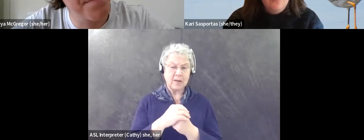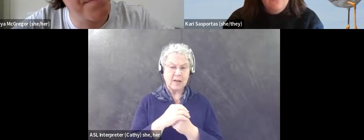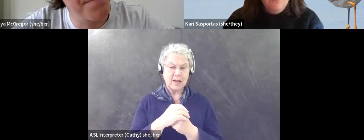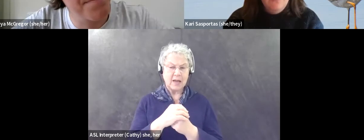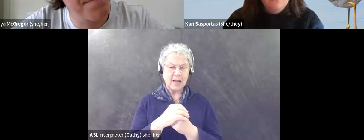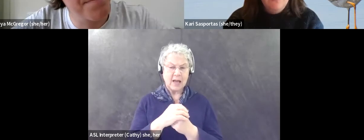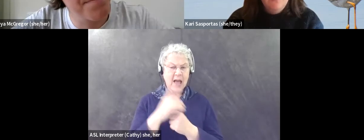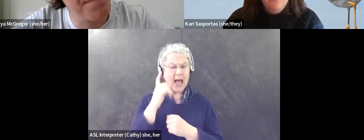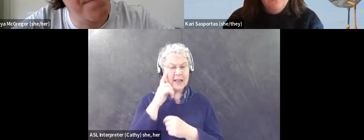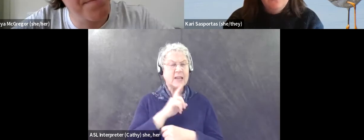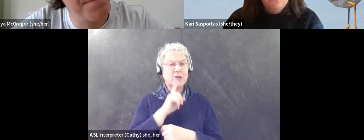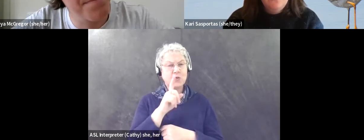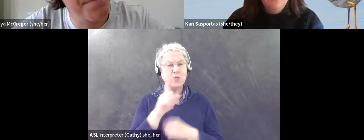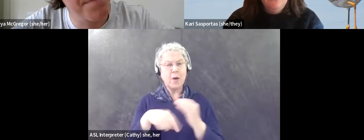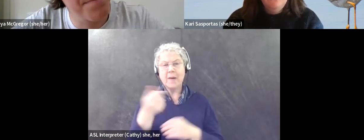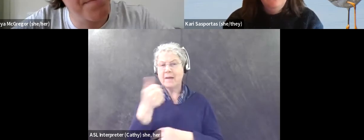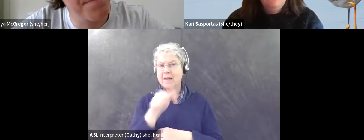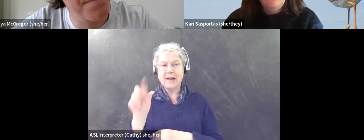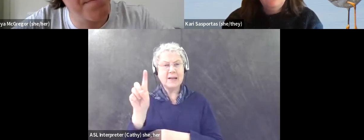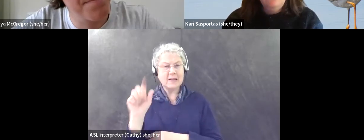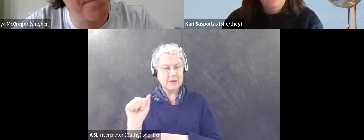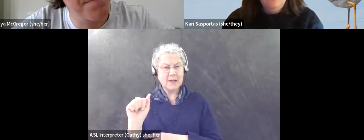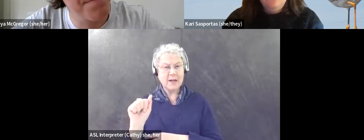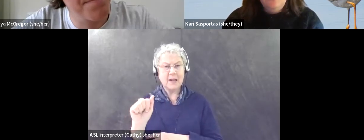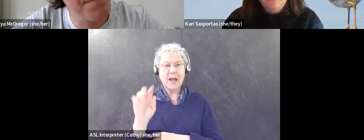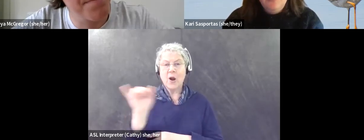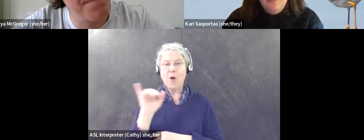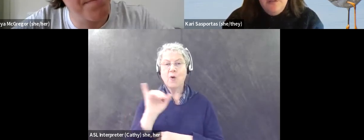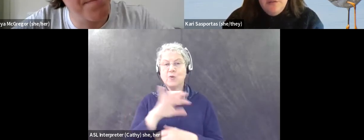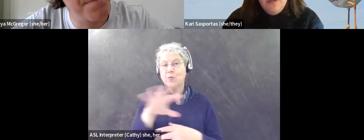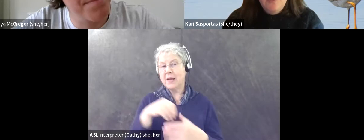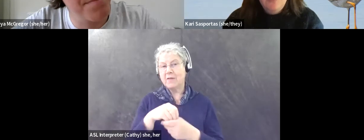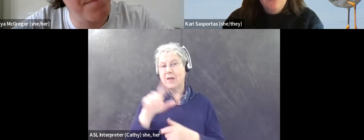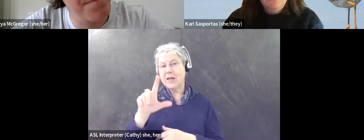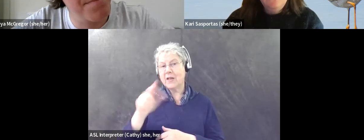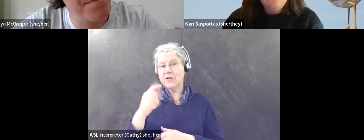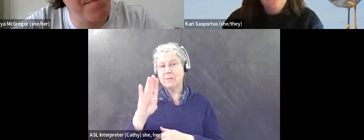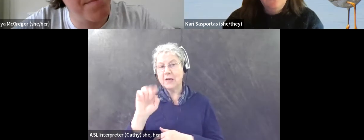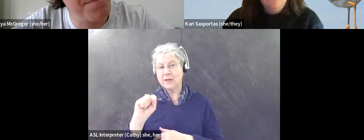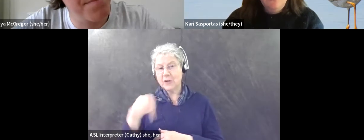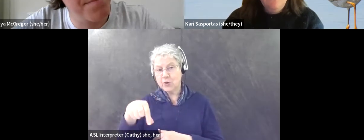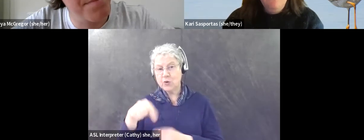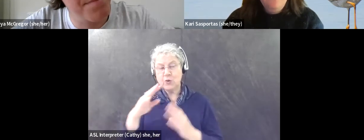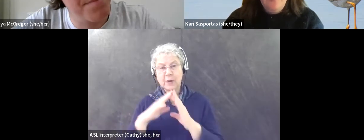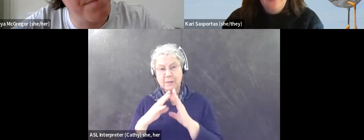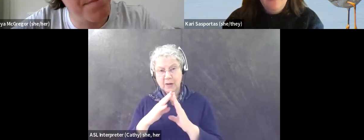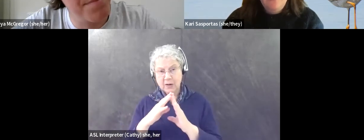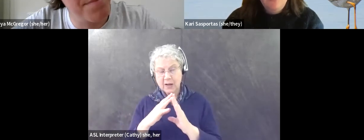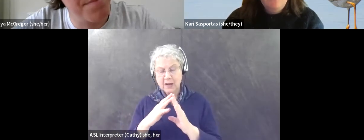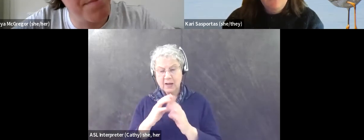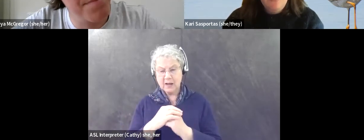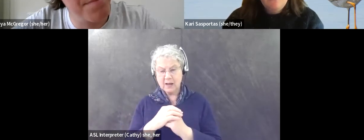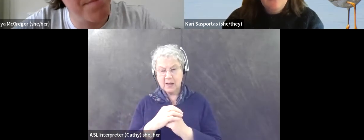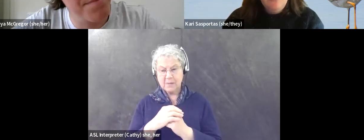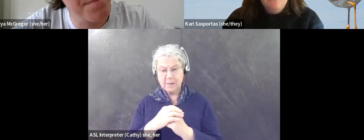true of being disabled. It's true of being part of the LGBTQ community. It's, um, I,